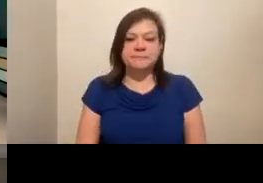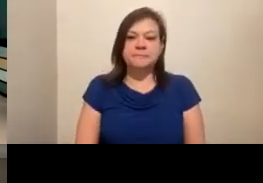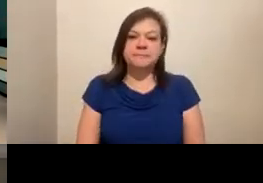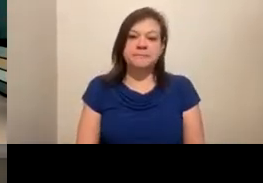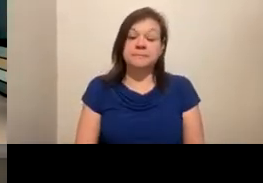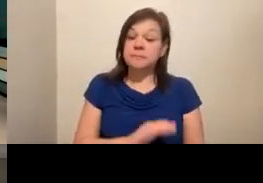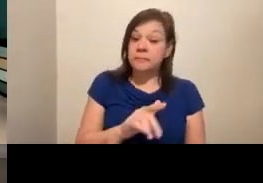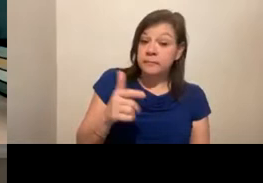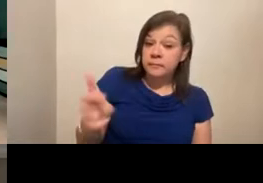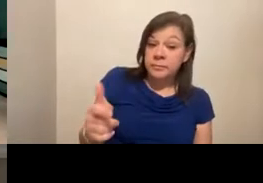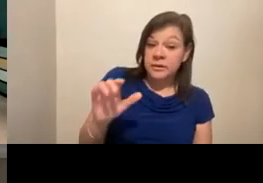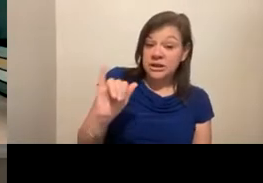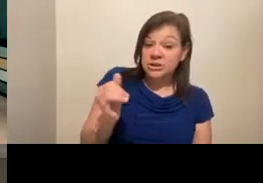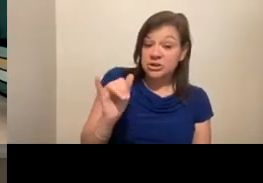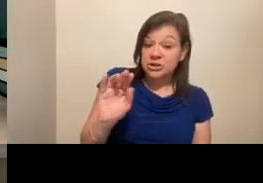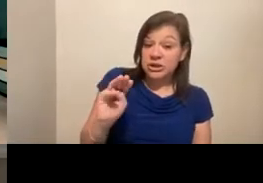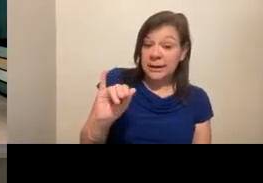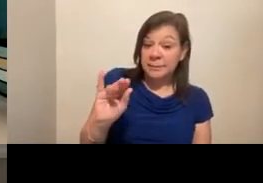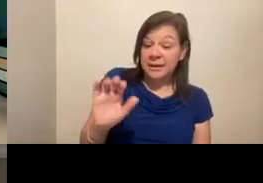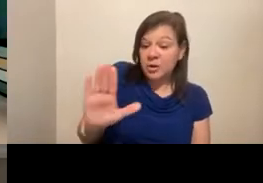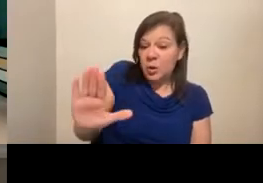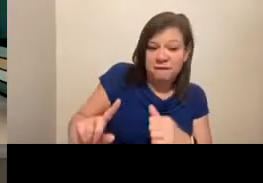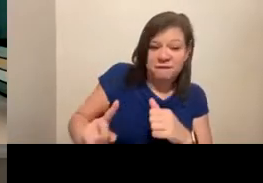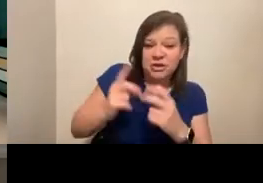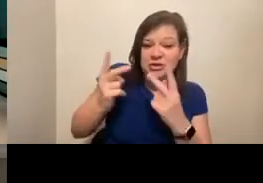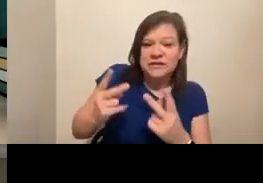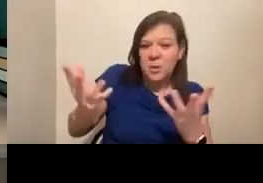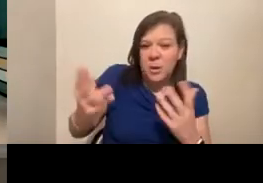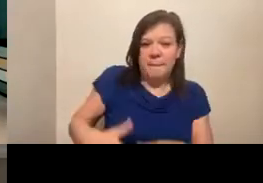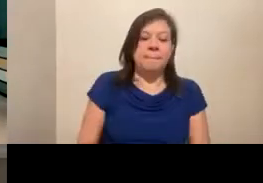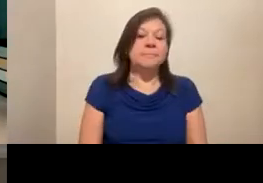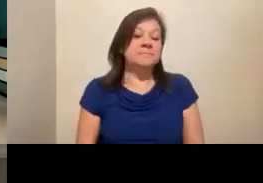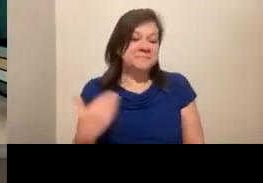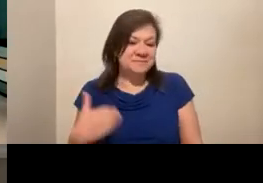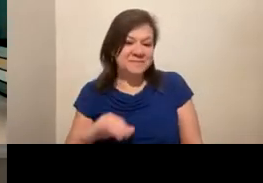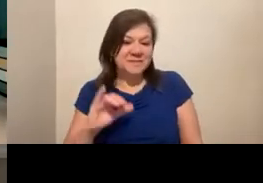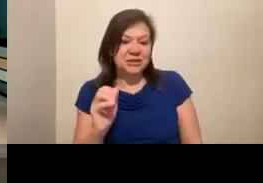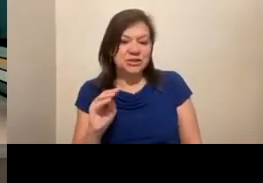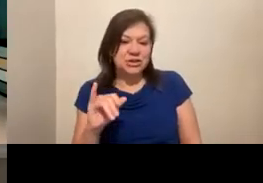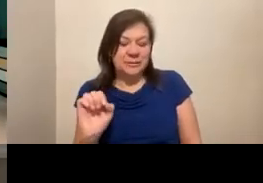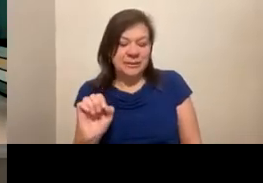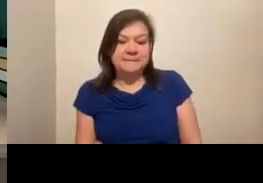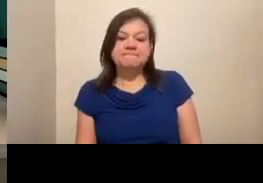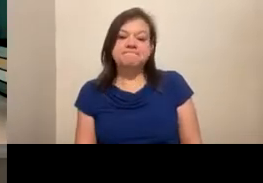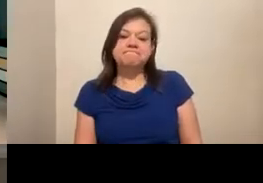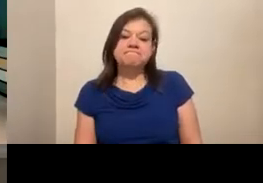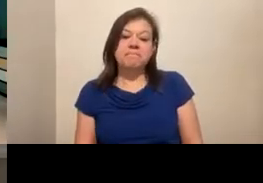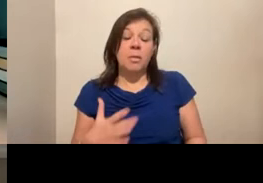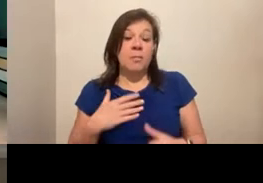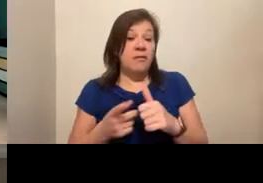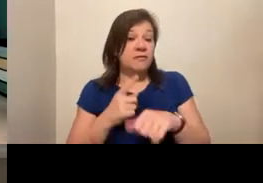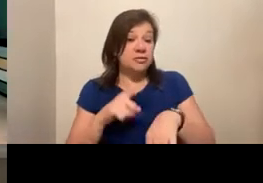your first visit, Jamie? Sure. This is Jamie again. And my first time at LEED